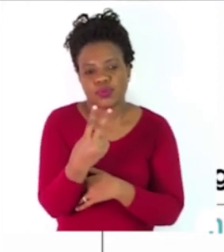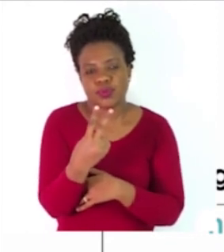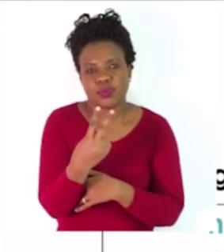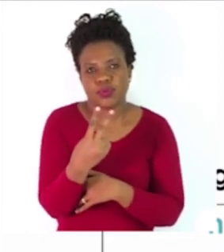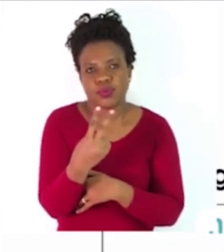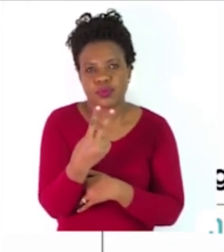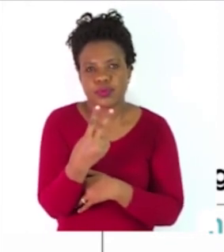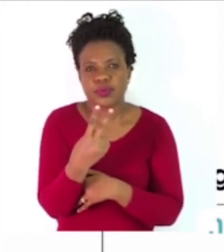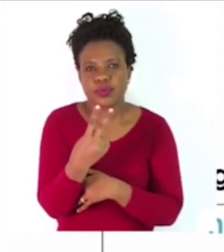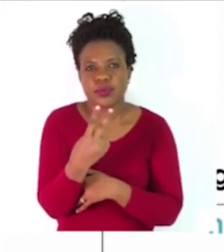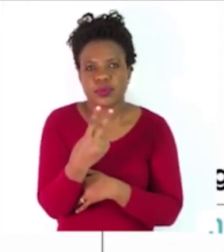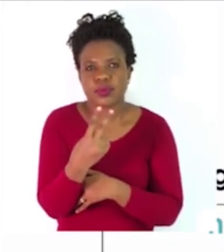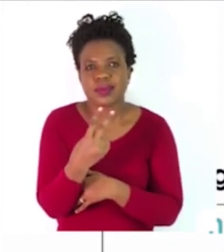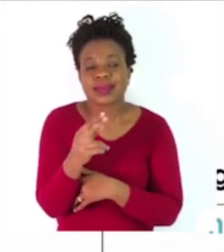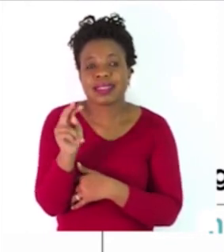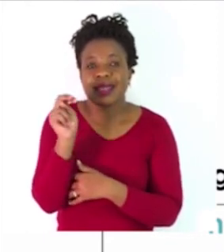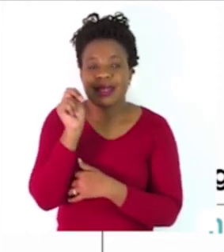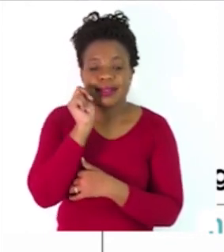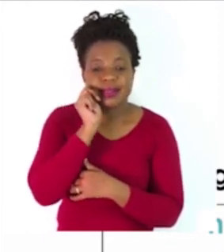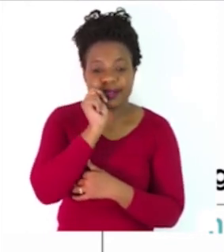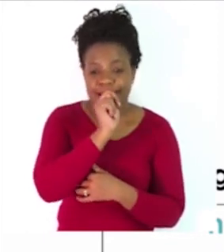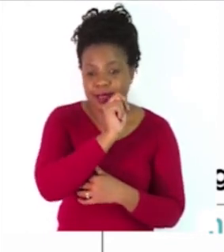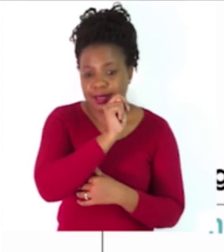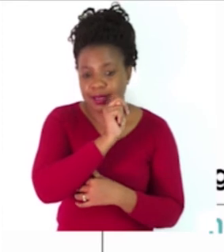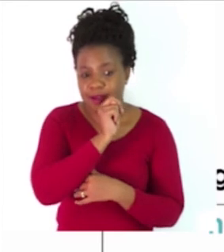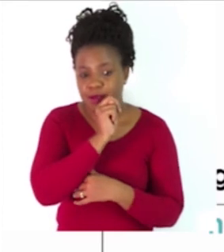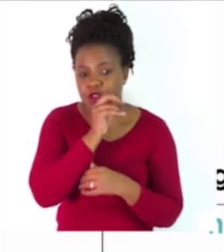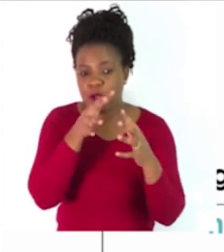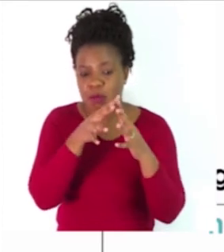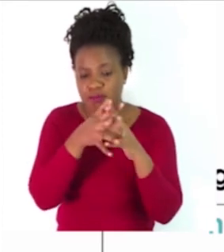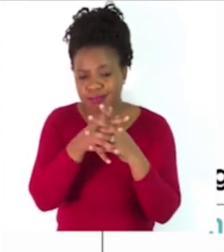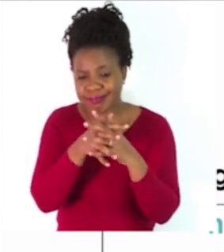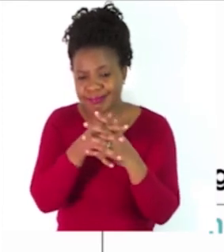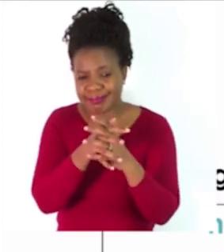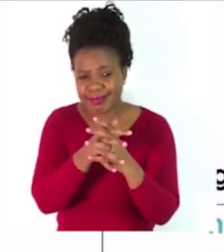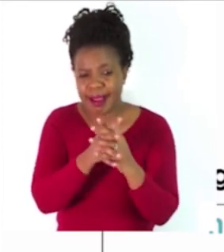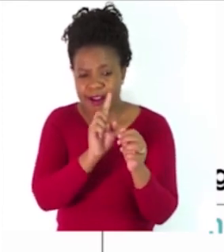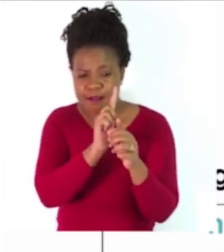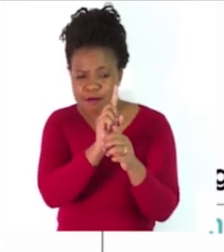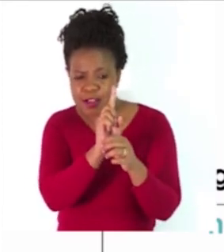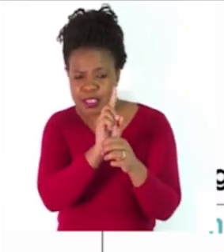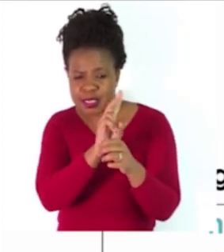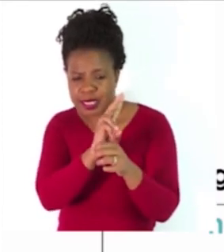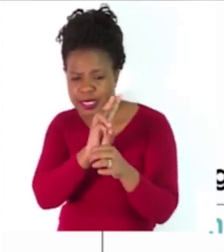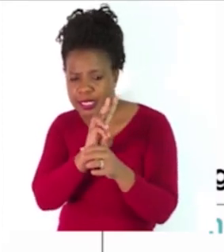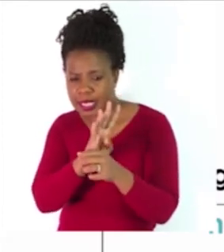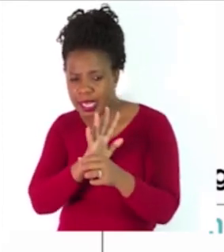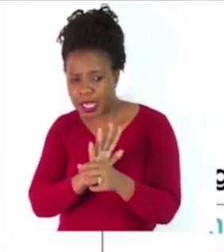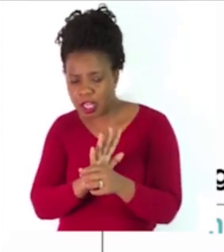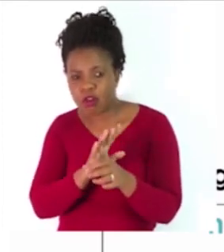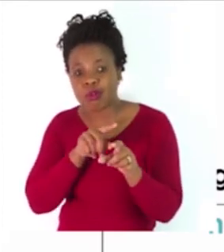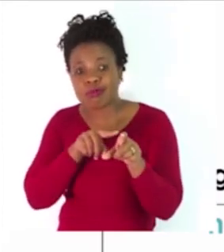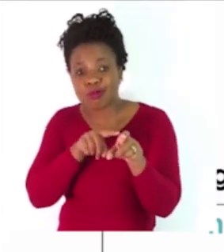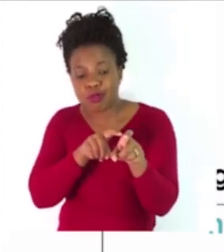Arrange the nouns in alphabetical order in each column. Right. We are given three